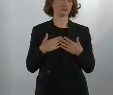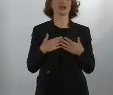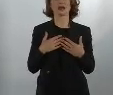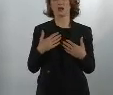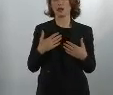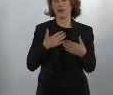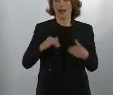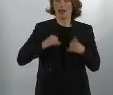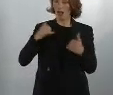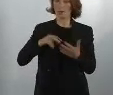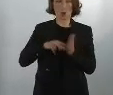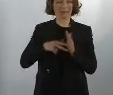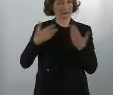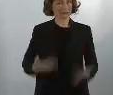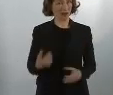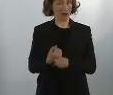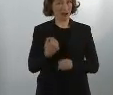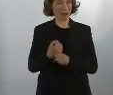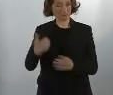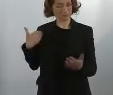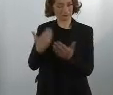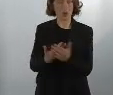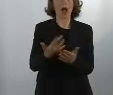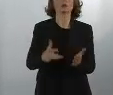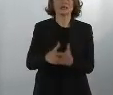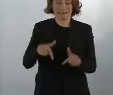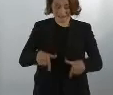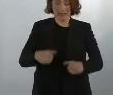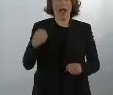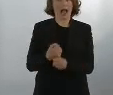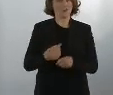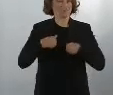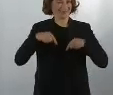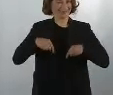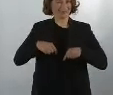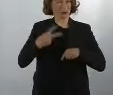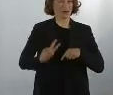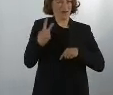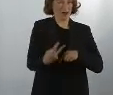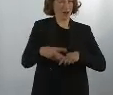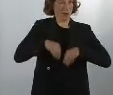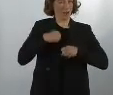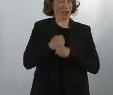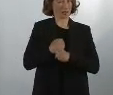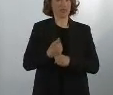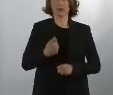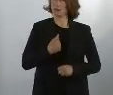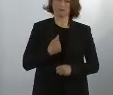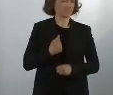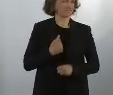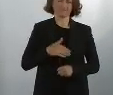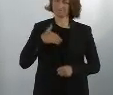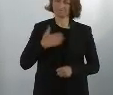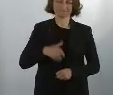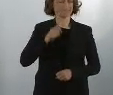I'm in all my political life, in particular in my current post. I've been in this post for